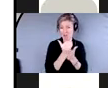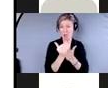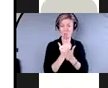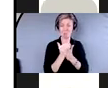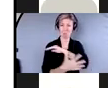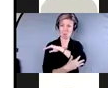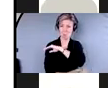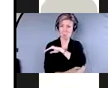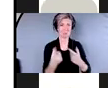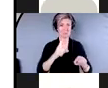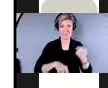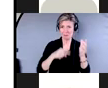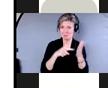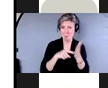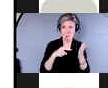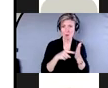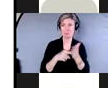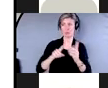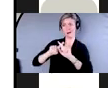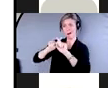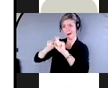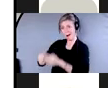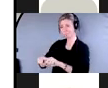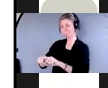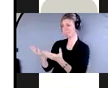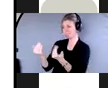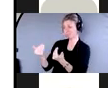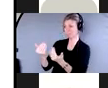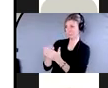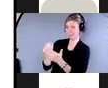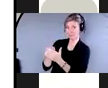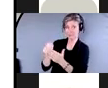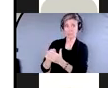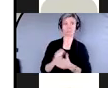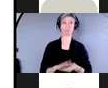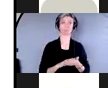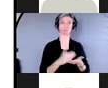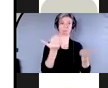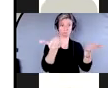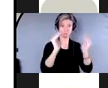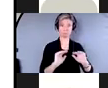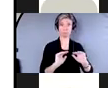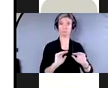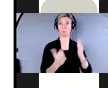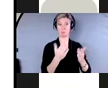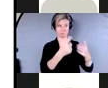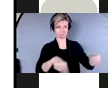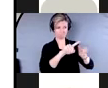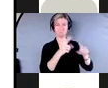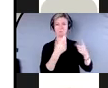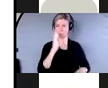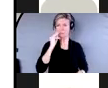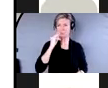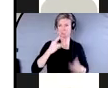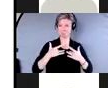they are dependent on the older adult for their basic needs. There may be issues of depression or mental health issues that may limit a person